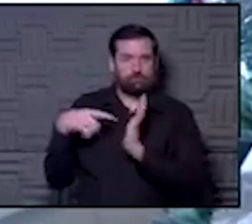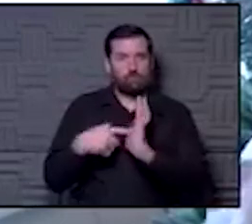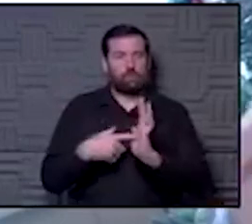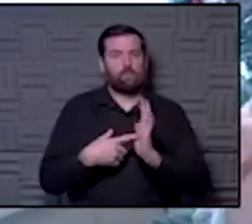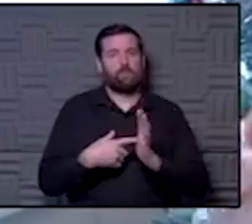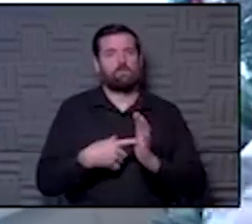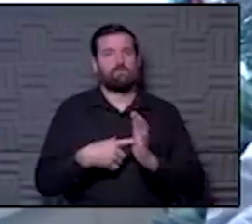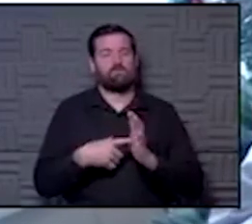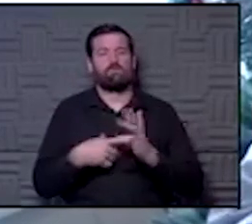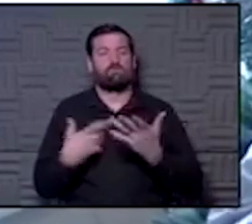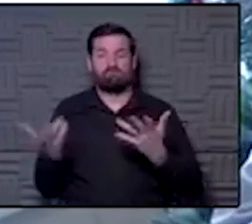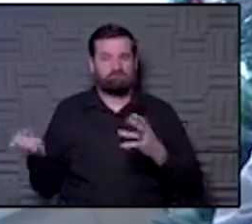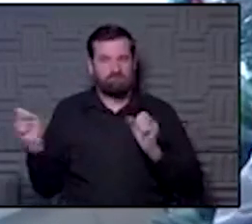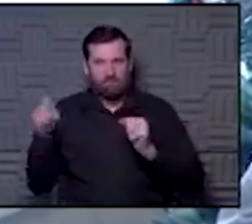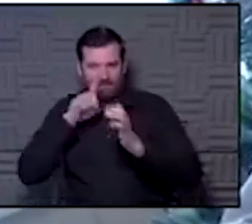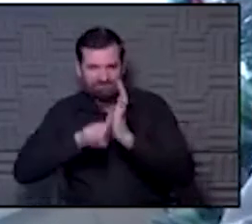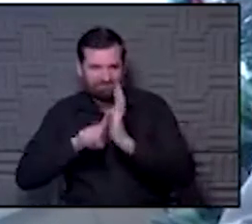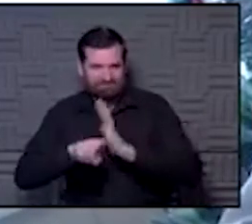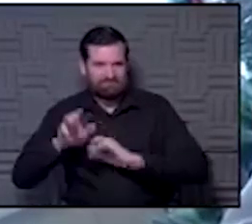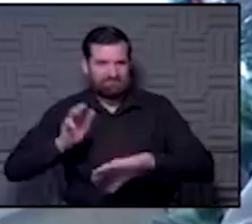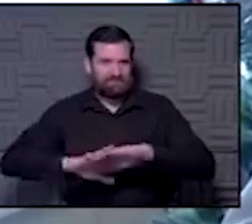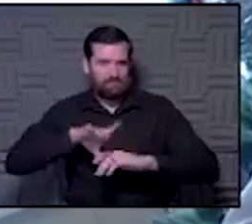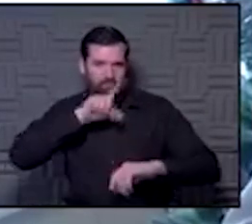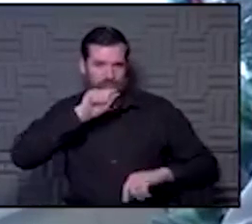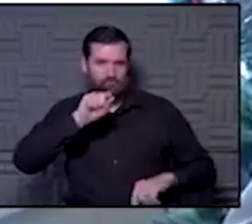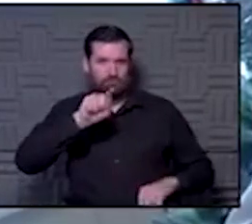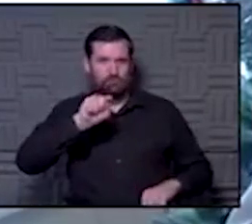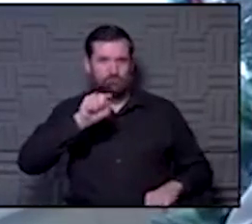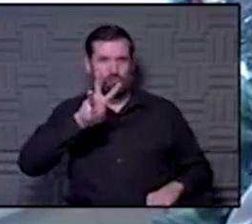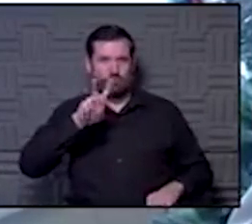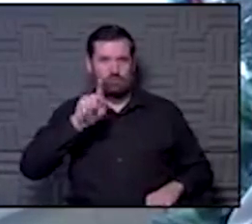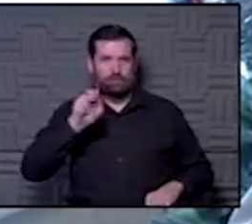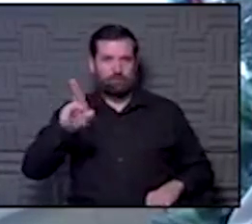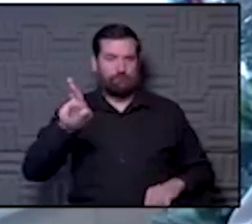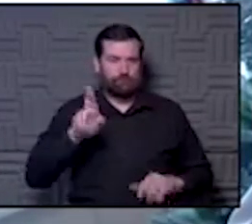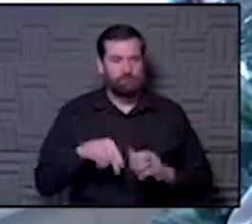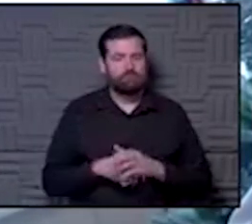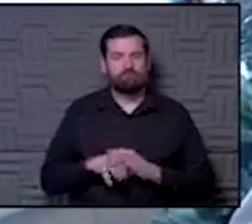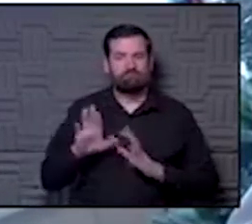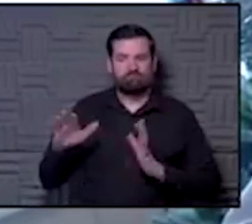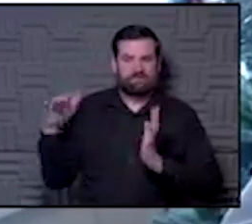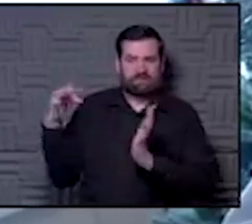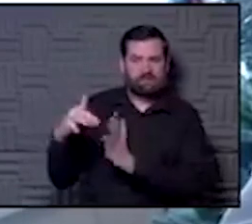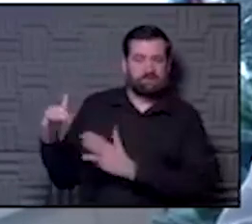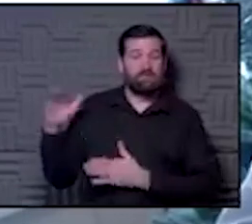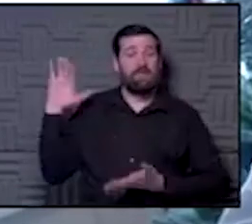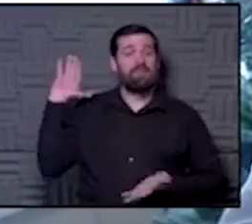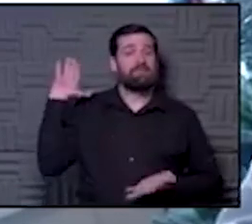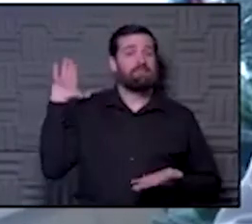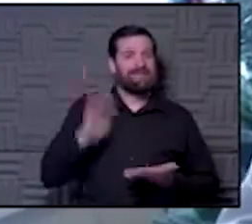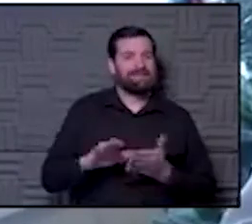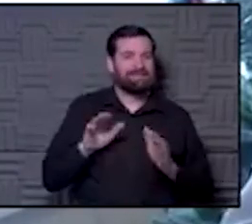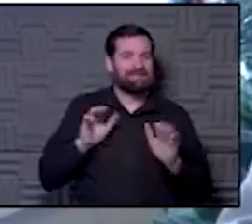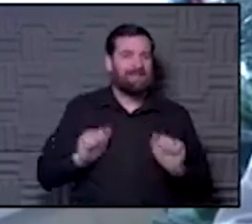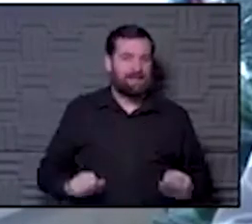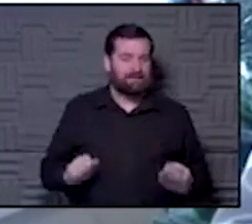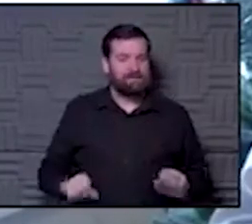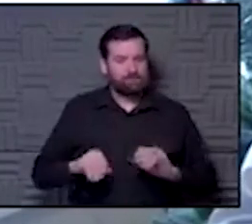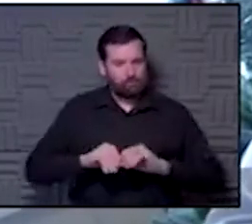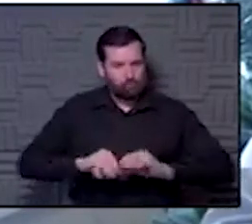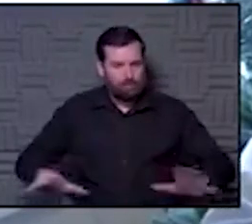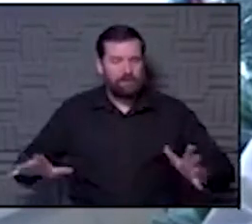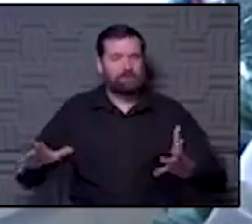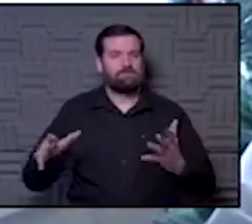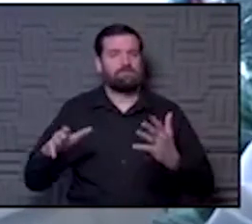you can look her up on Twitter. I think her studies showed that you were less likely to spread it in households